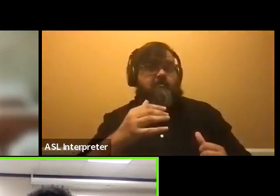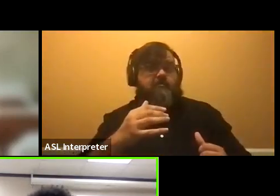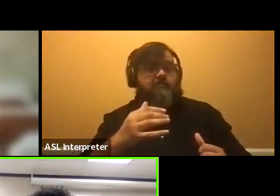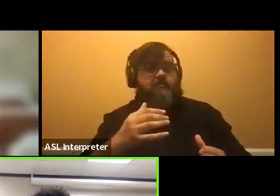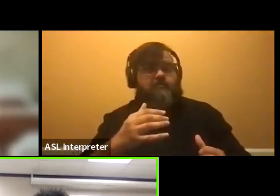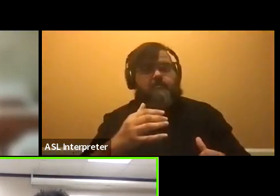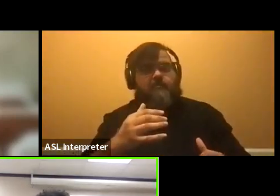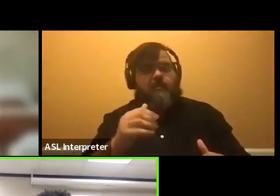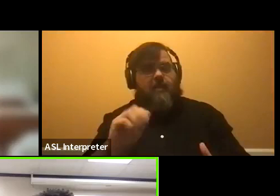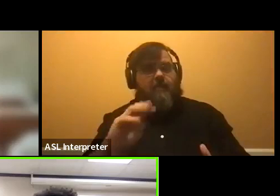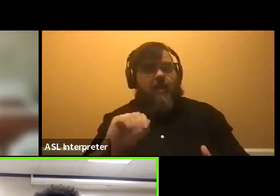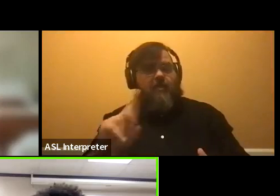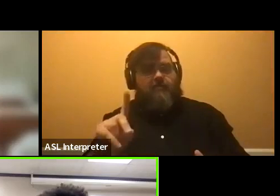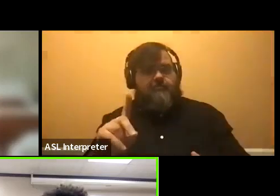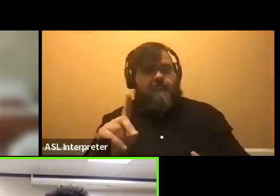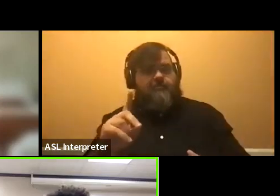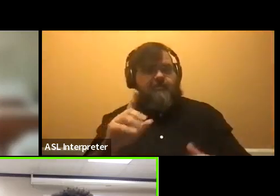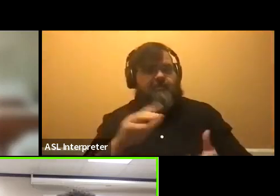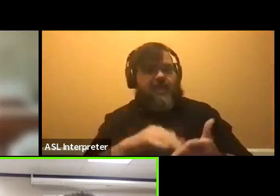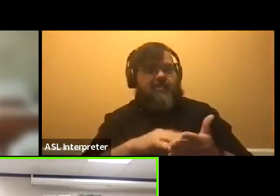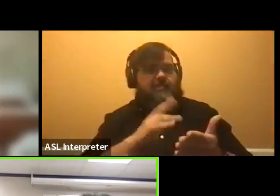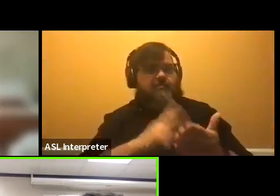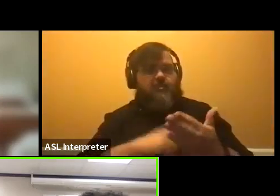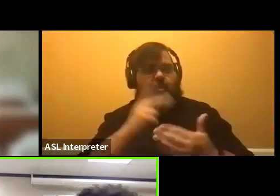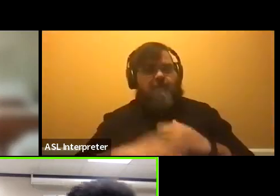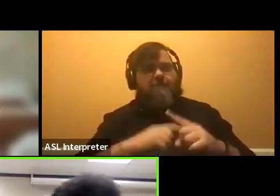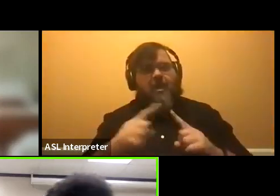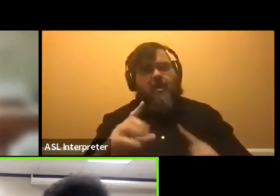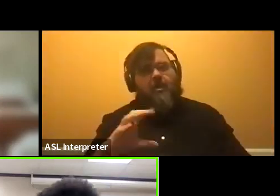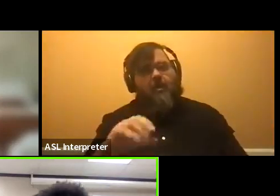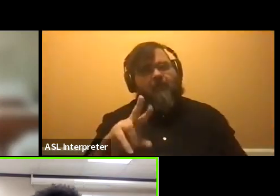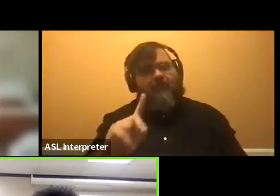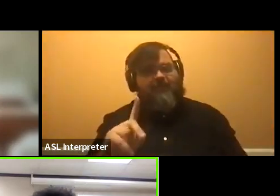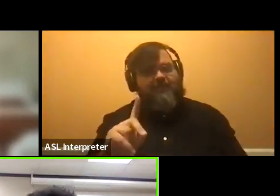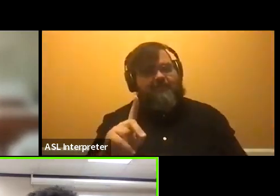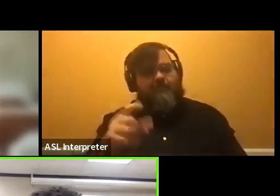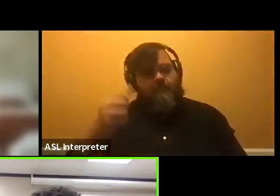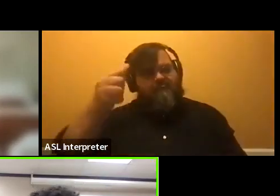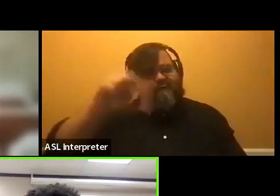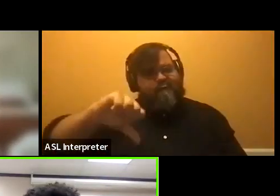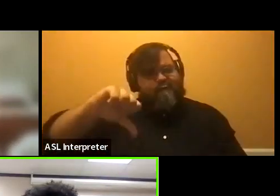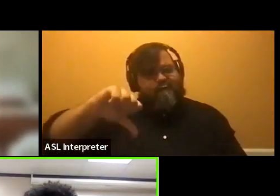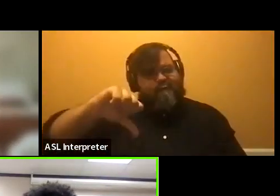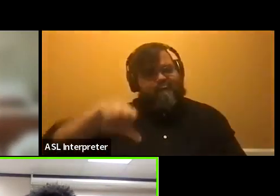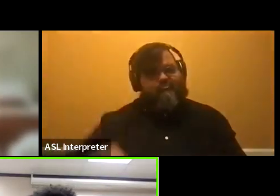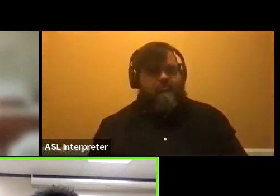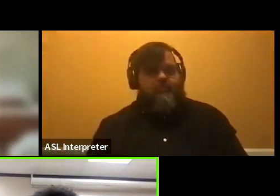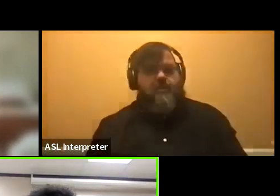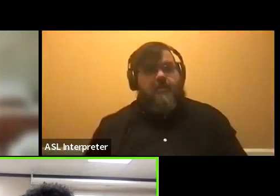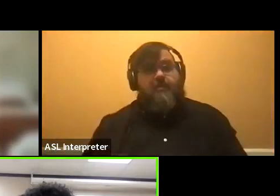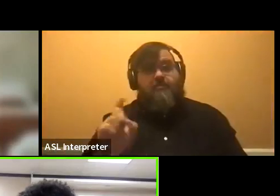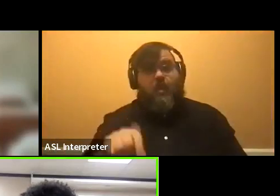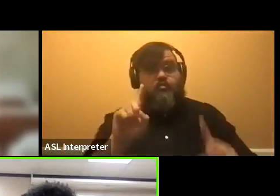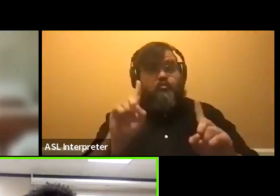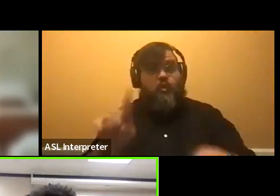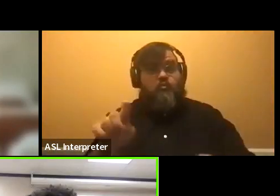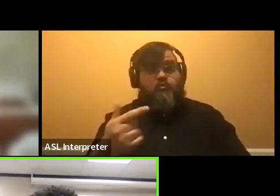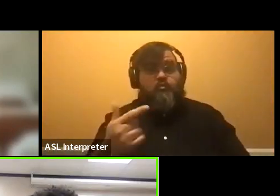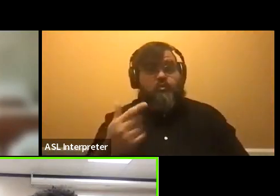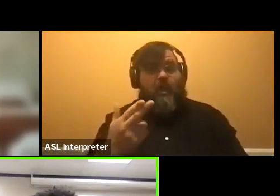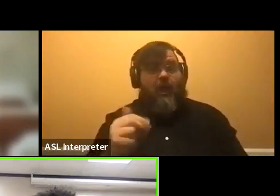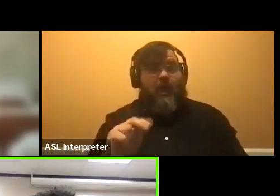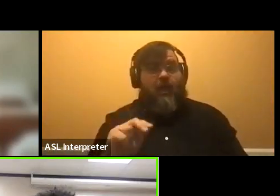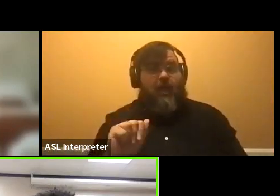Um, but COVID kind of said no to that. were supposed to go to Ghana this summer. Uh,